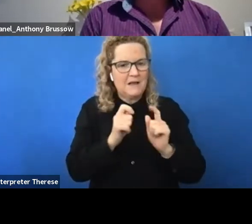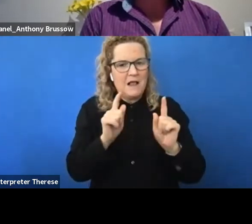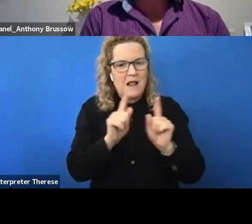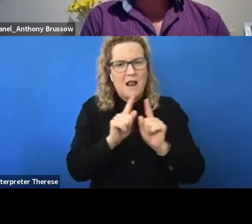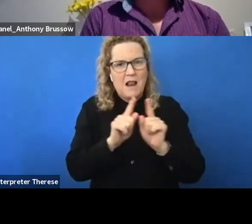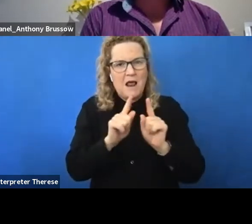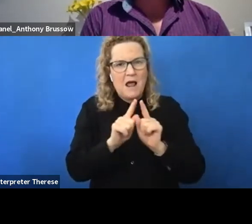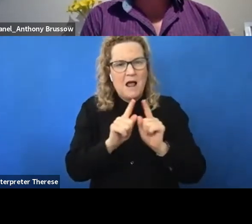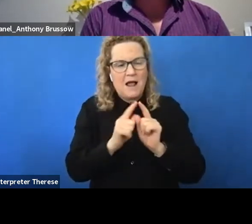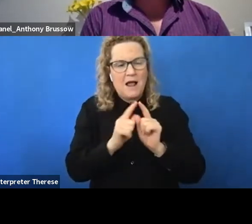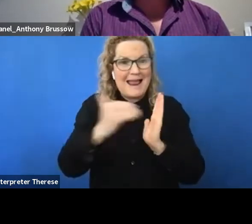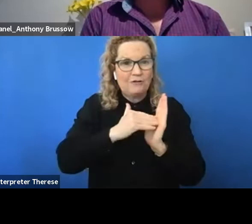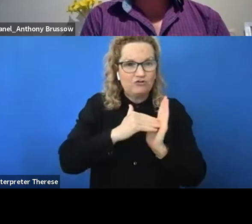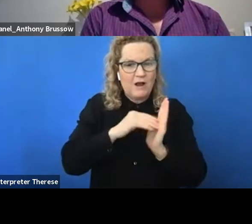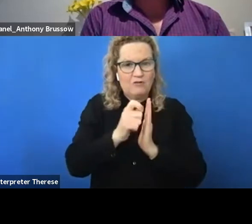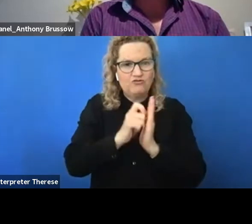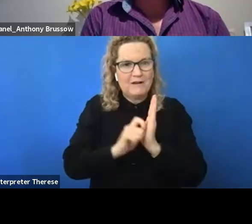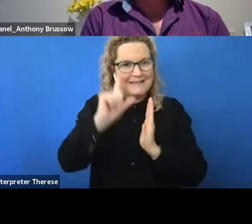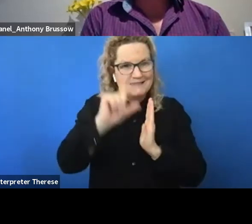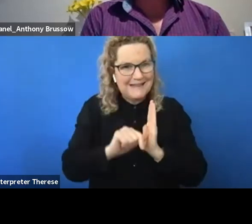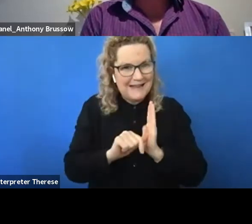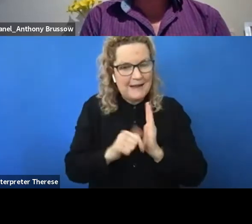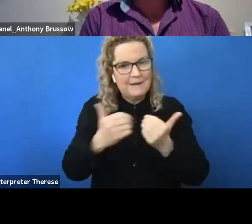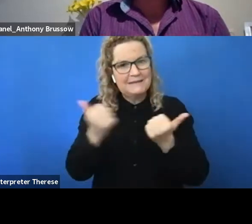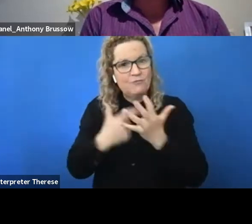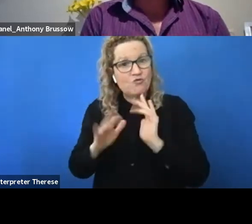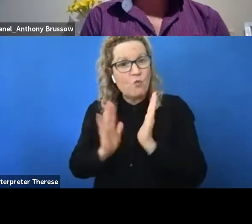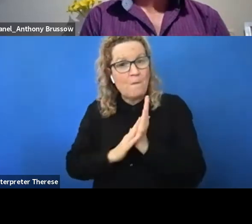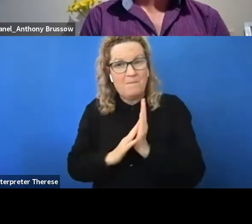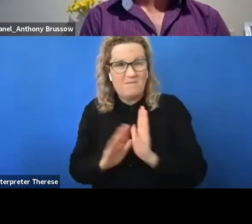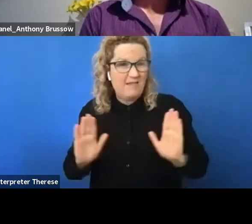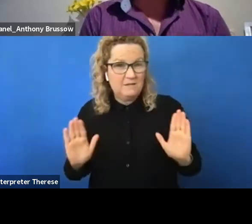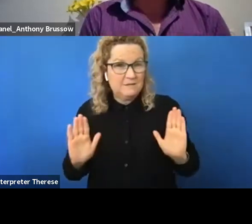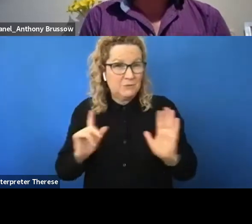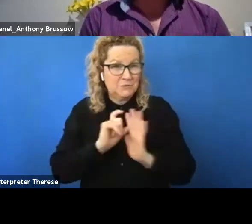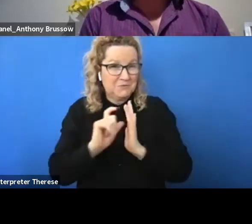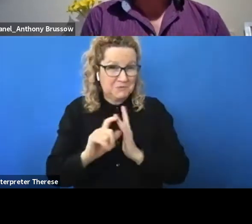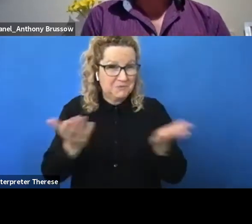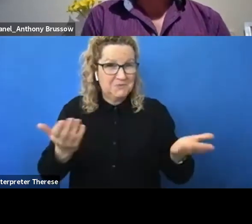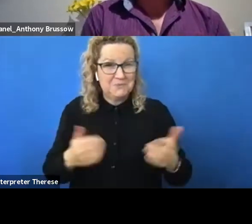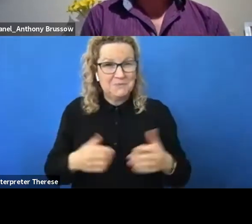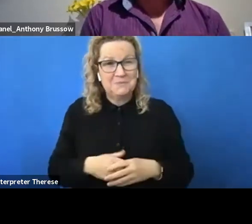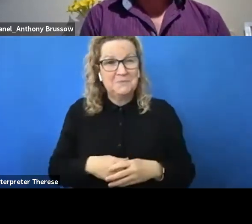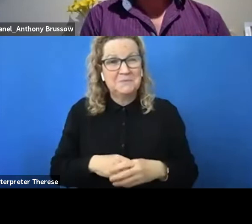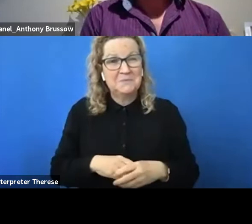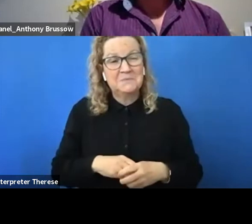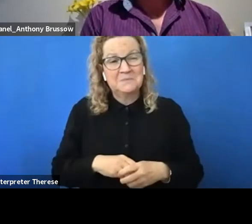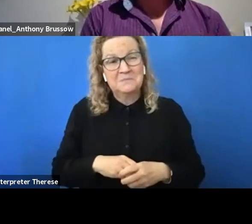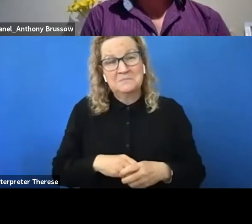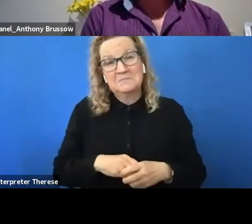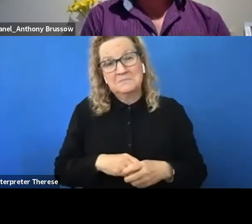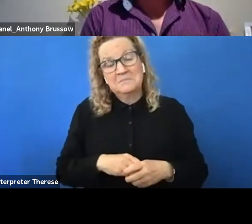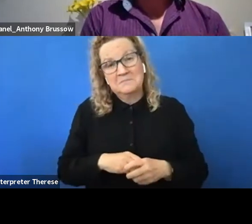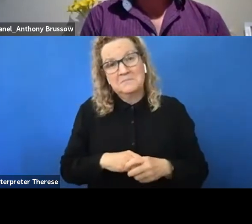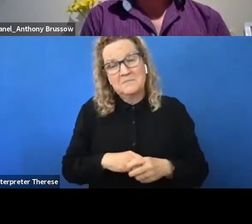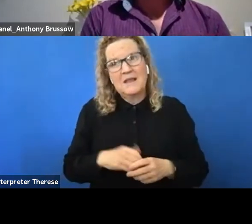and extra riding time, were the only things that were really implemented throughout my later years. However, I